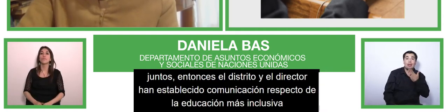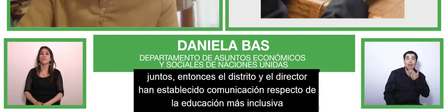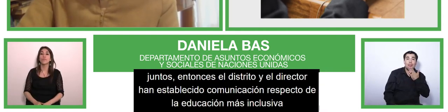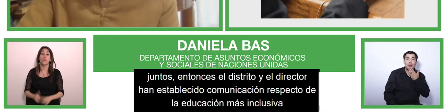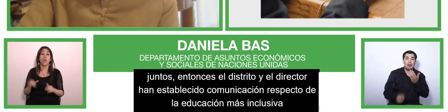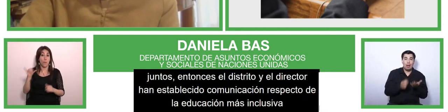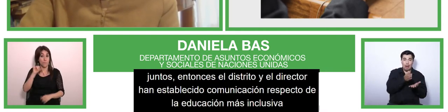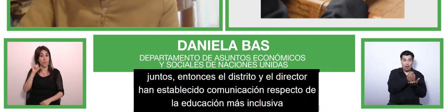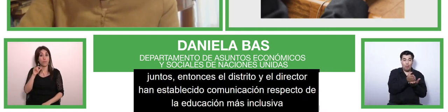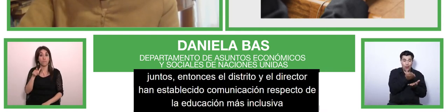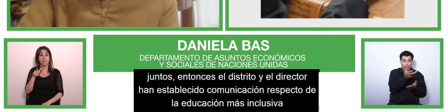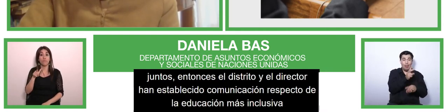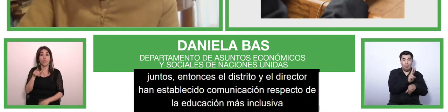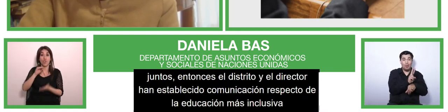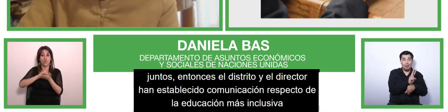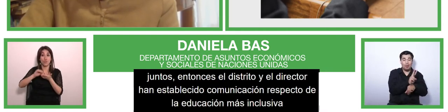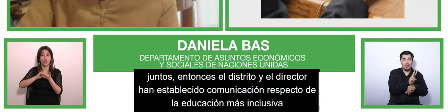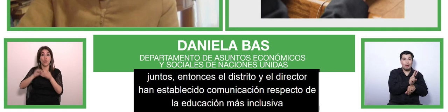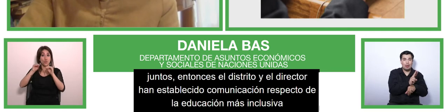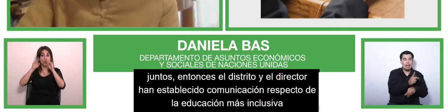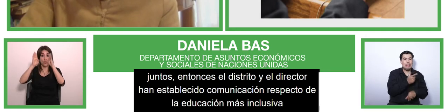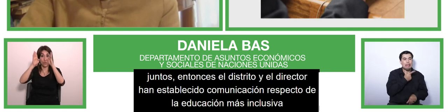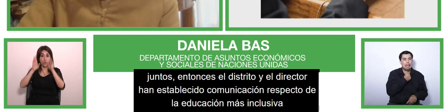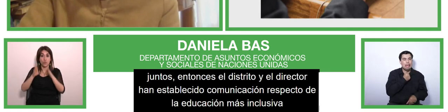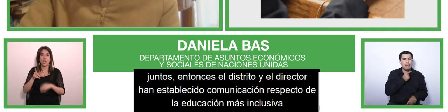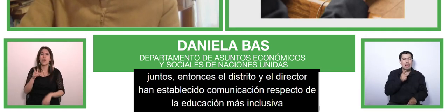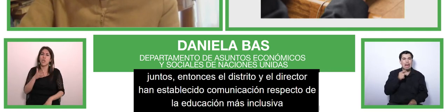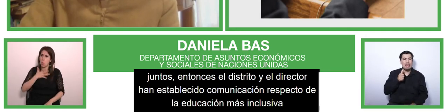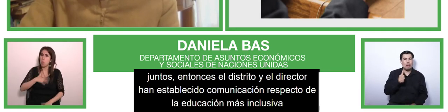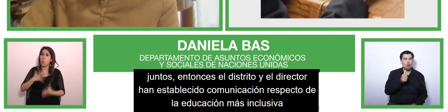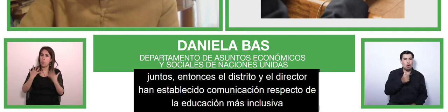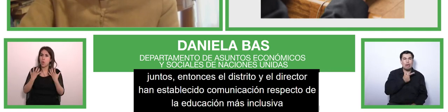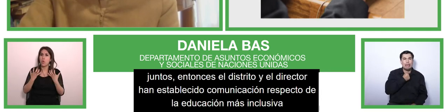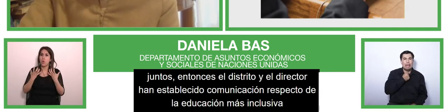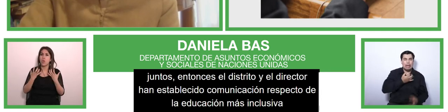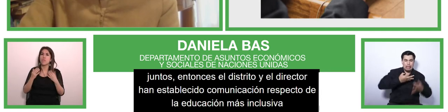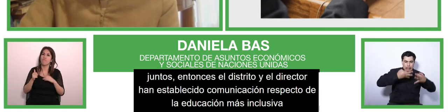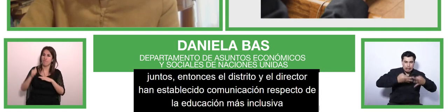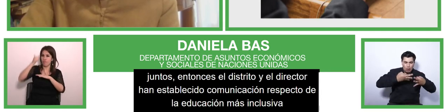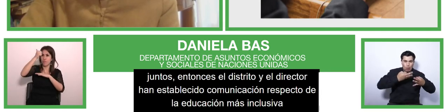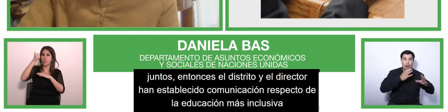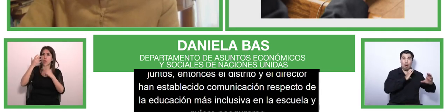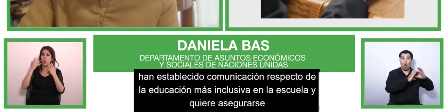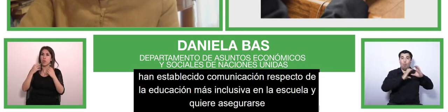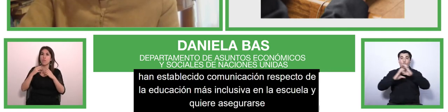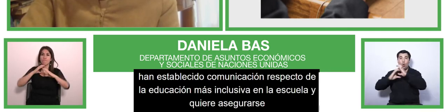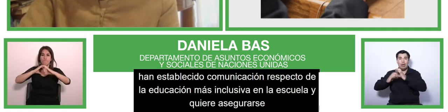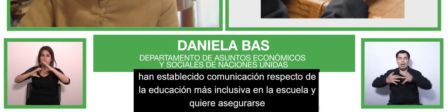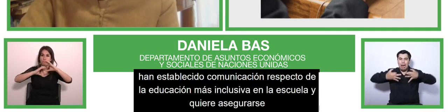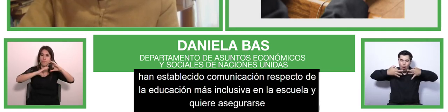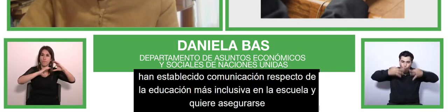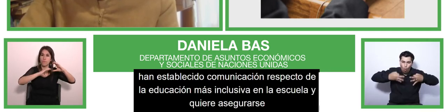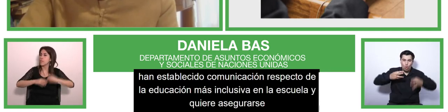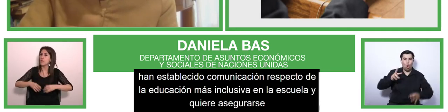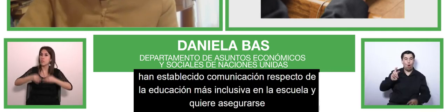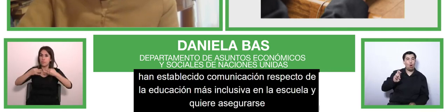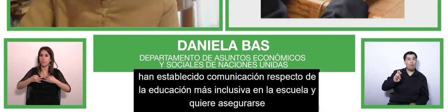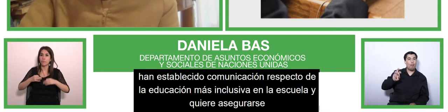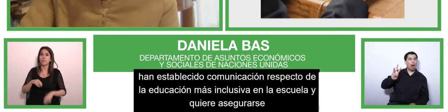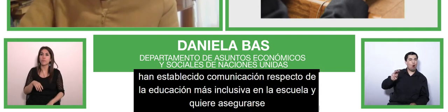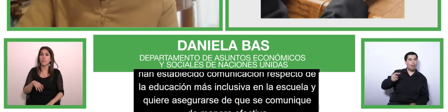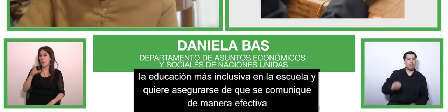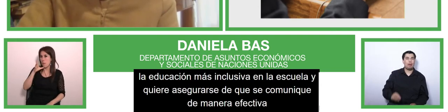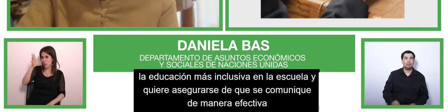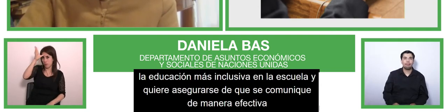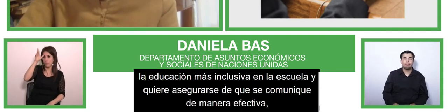to make sure she really communicates effectively with the parents especially on some of the parents of both